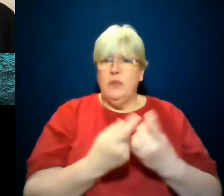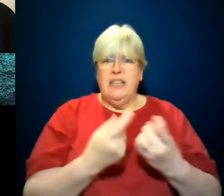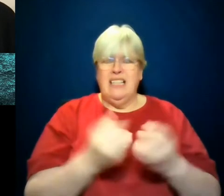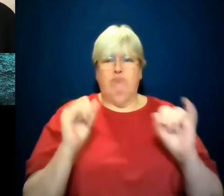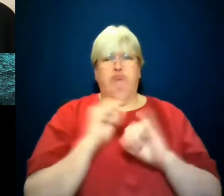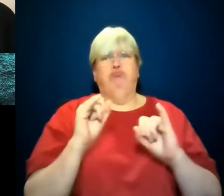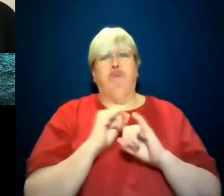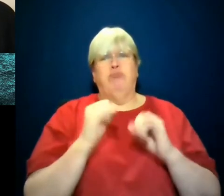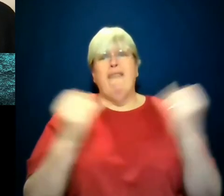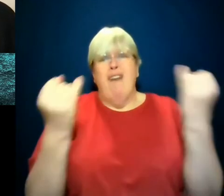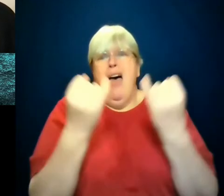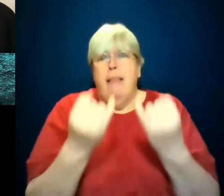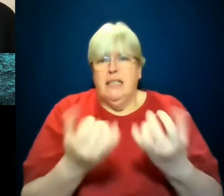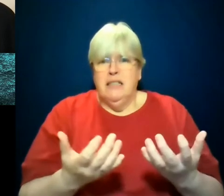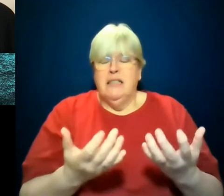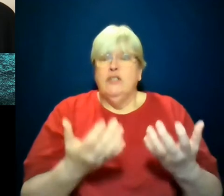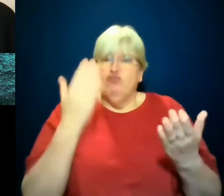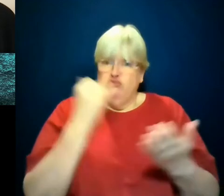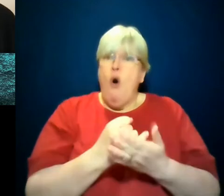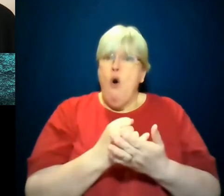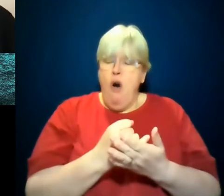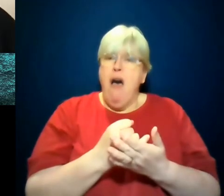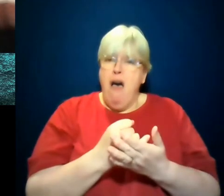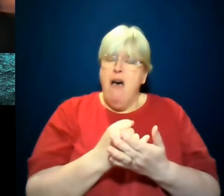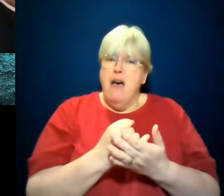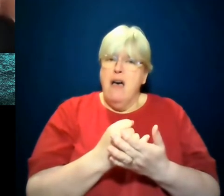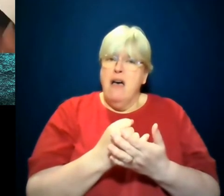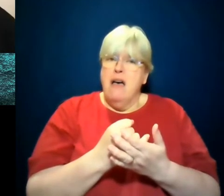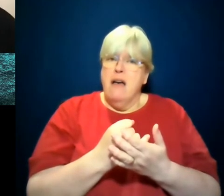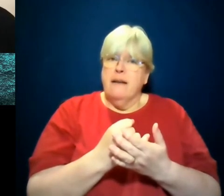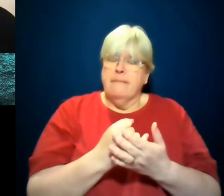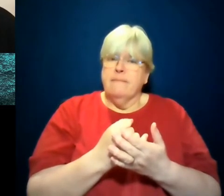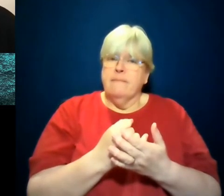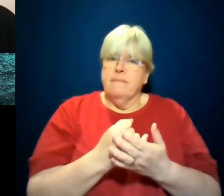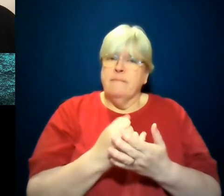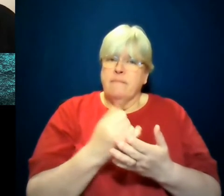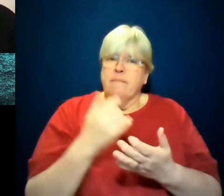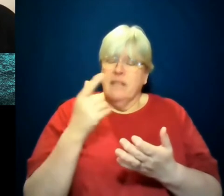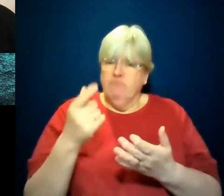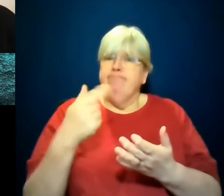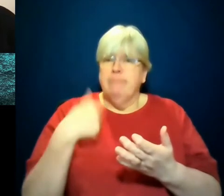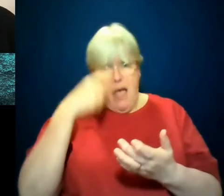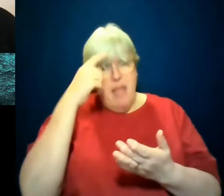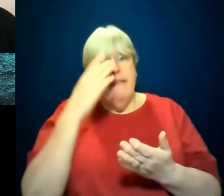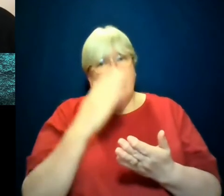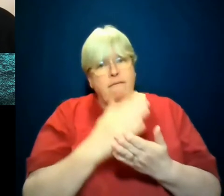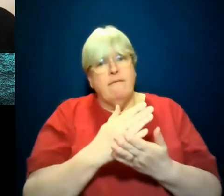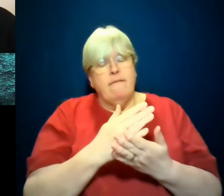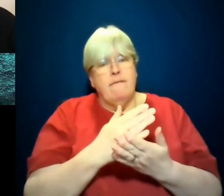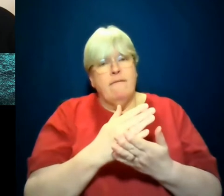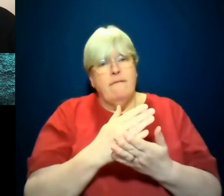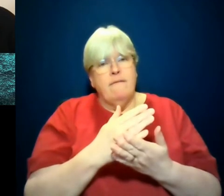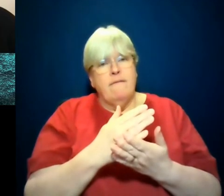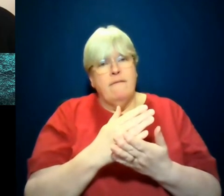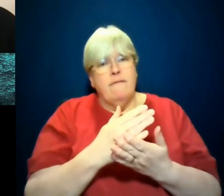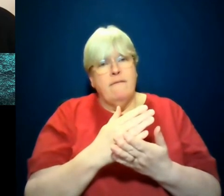violent, that are, that are wrong. I'm curious about that, but I am a firm believer that a lot